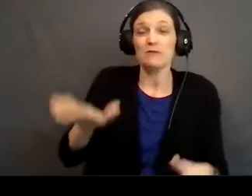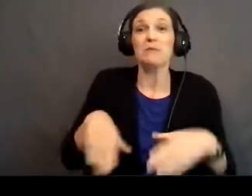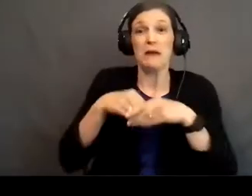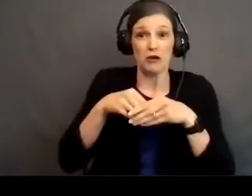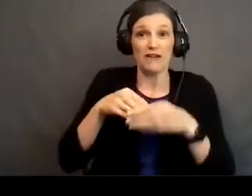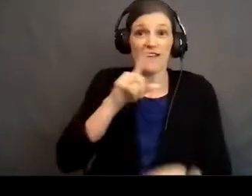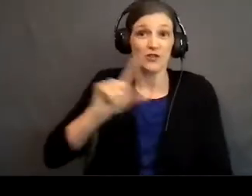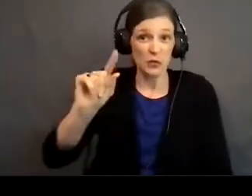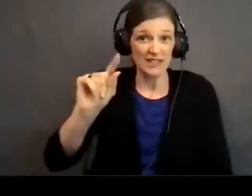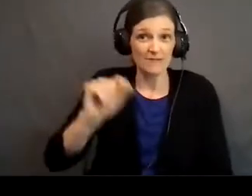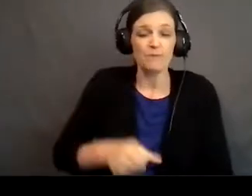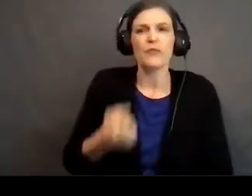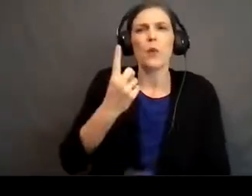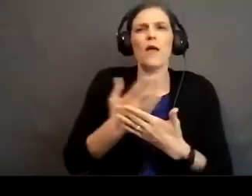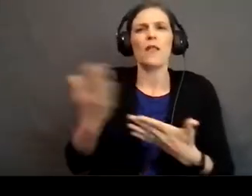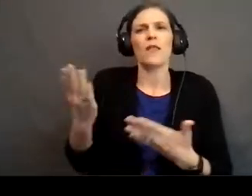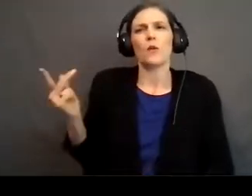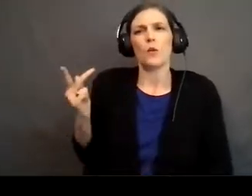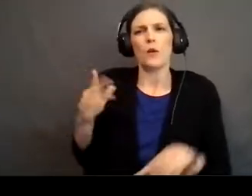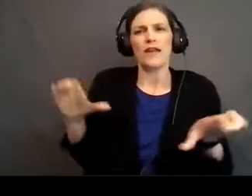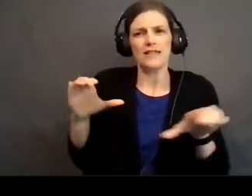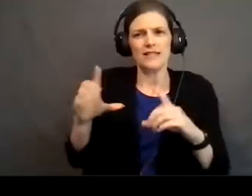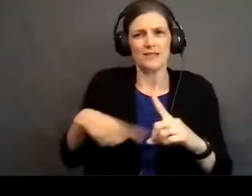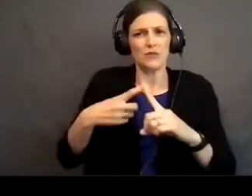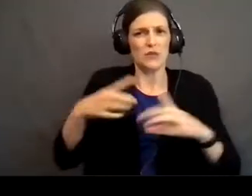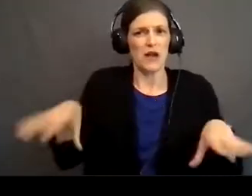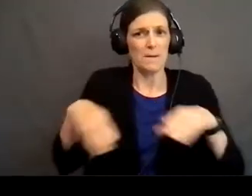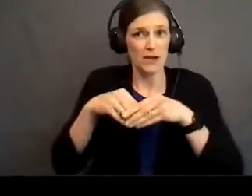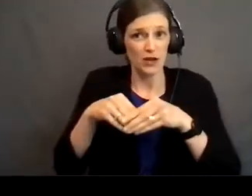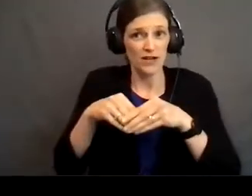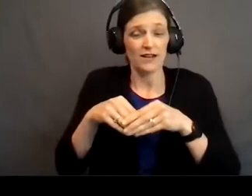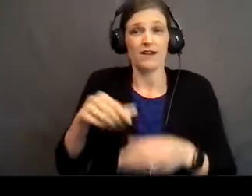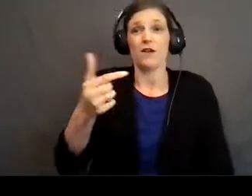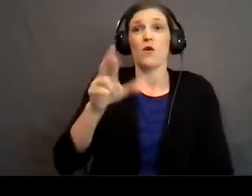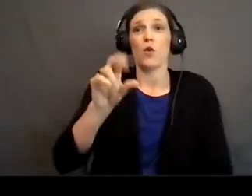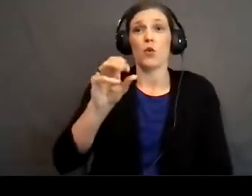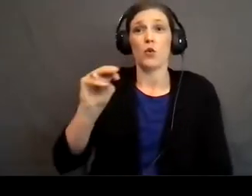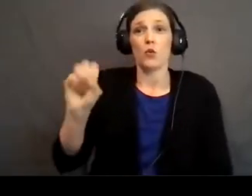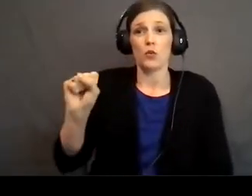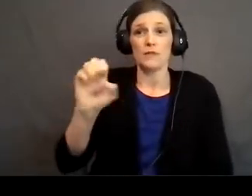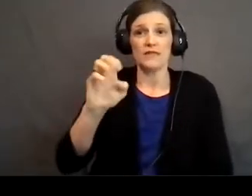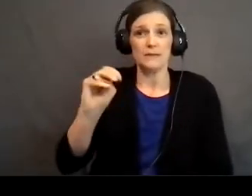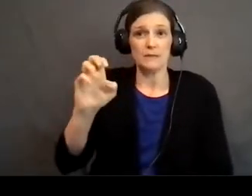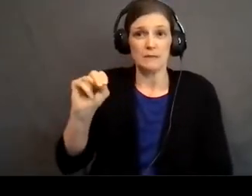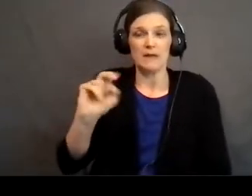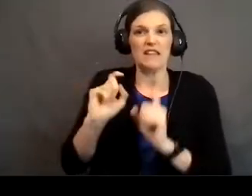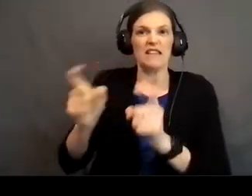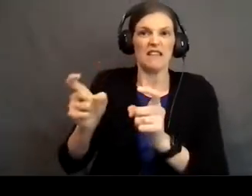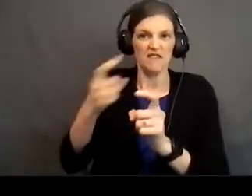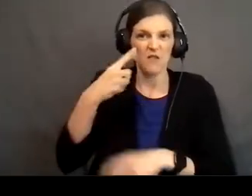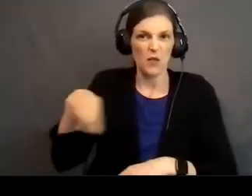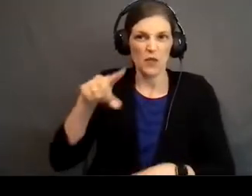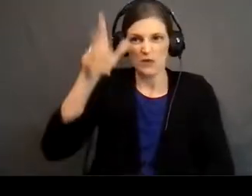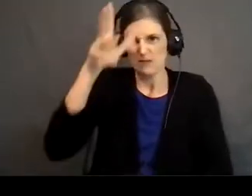And one of the things that we did when we got married are groomsmen gifts that we got for the groomsmen in the wedding.